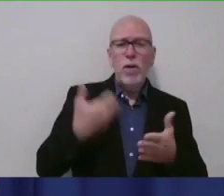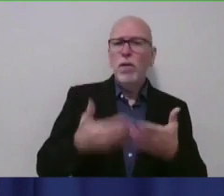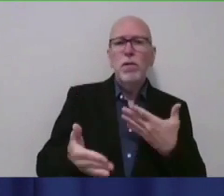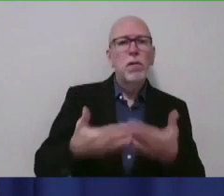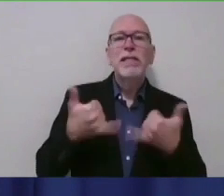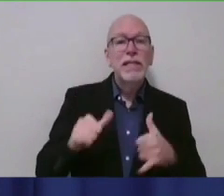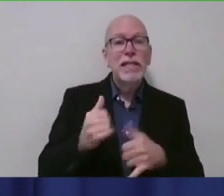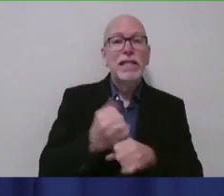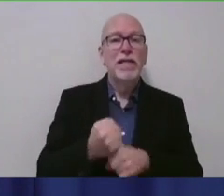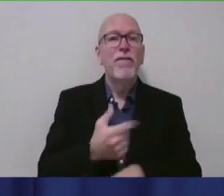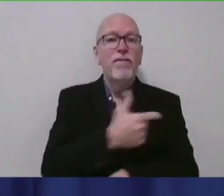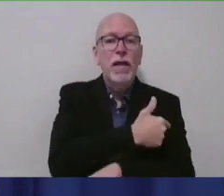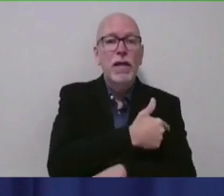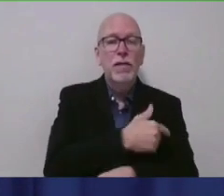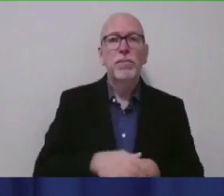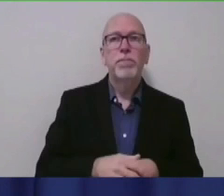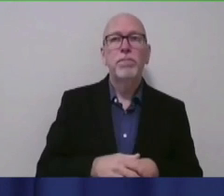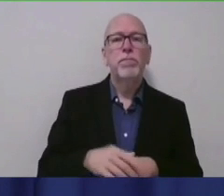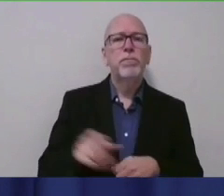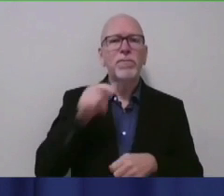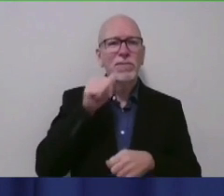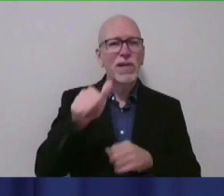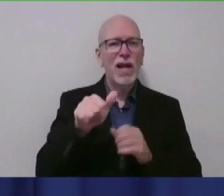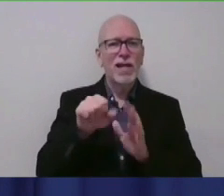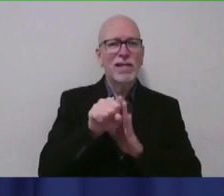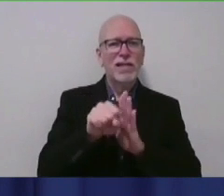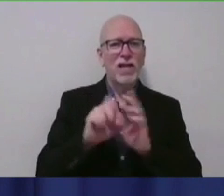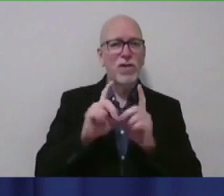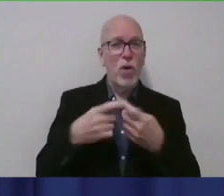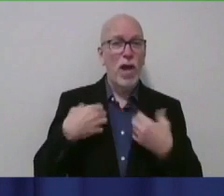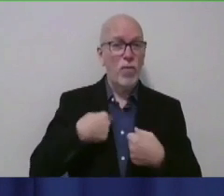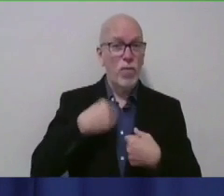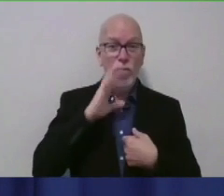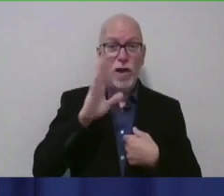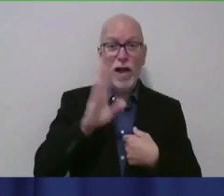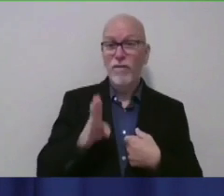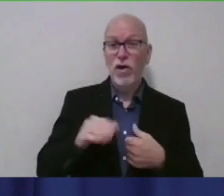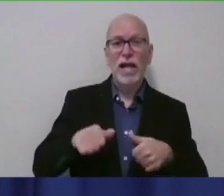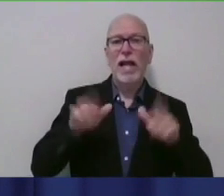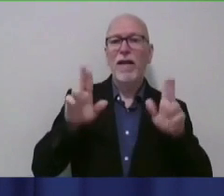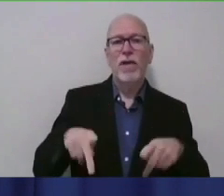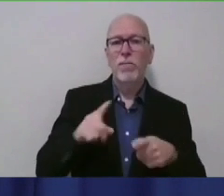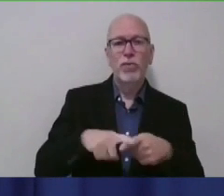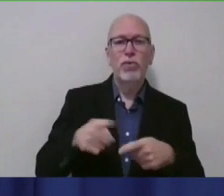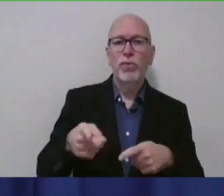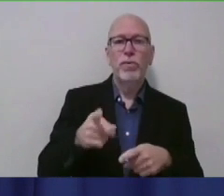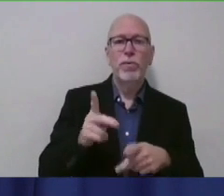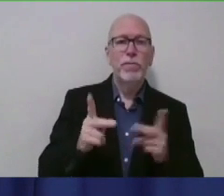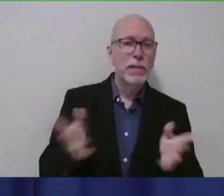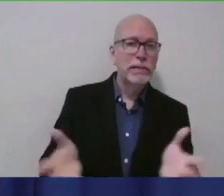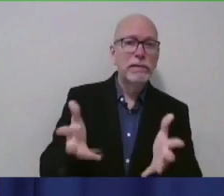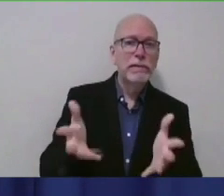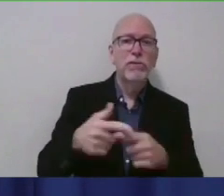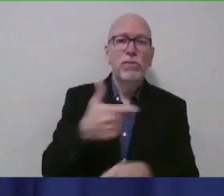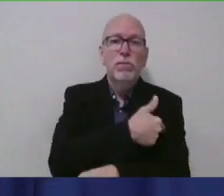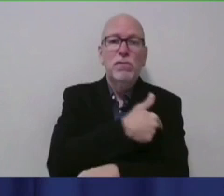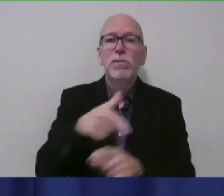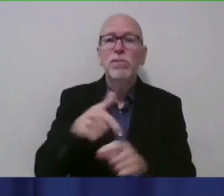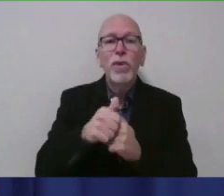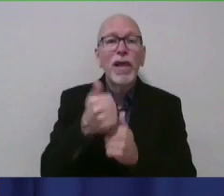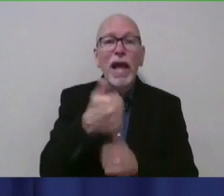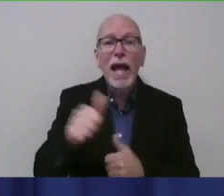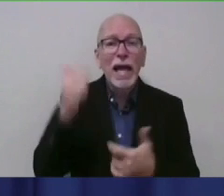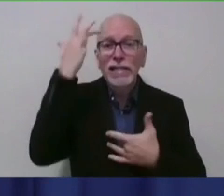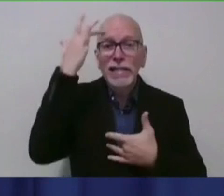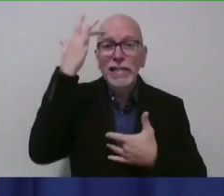I don't think it's the State Department of Health we're ever going to give up encouraging people to get vaccinations against diseases that we know we can prevent